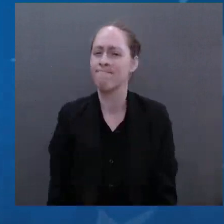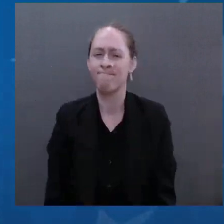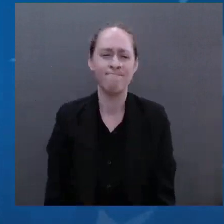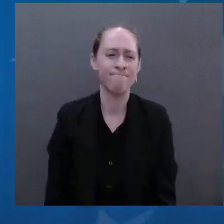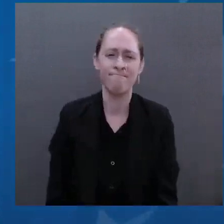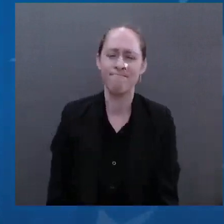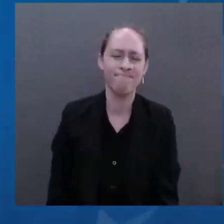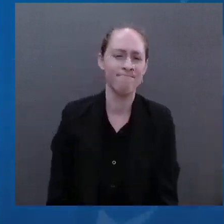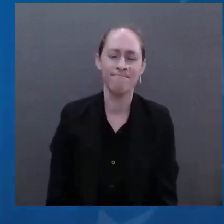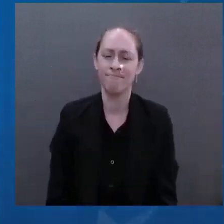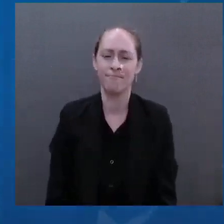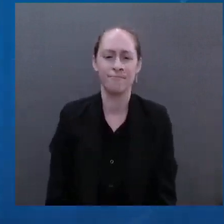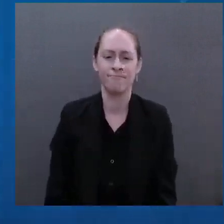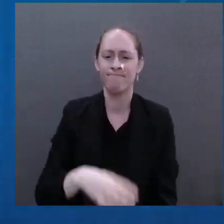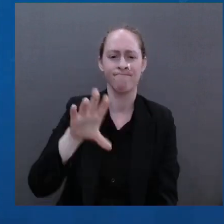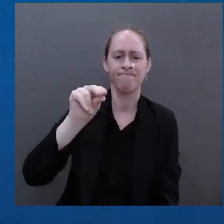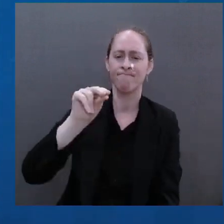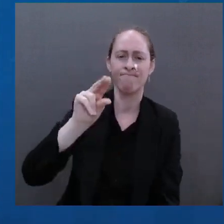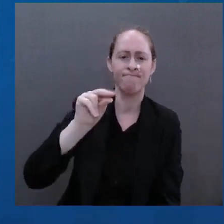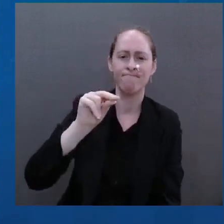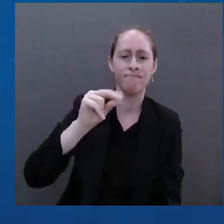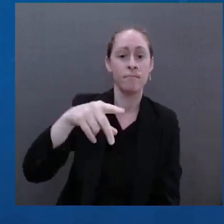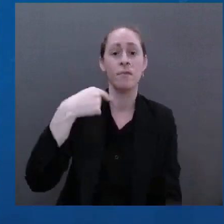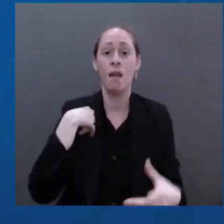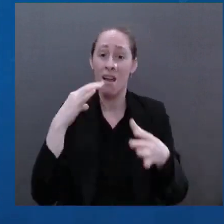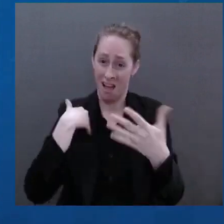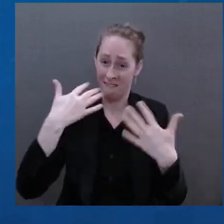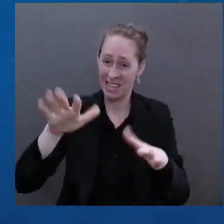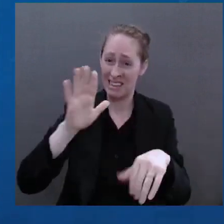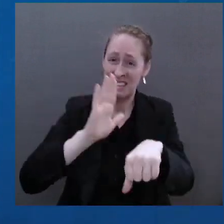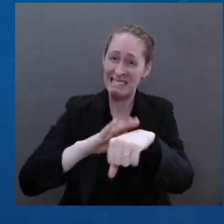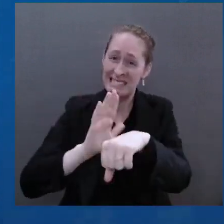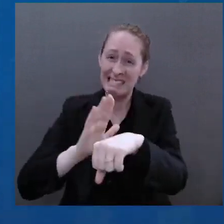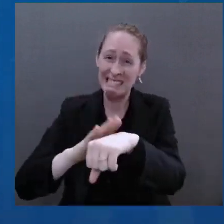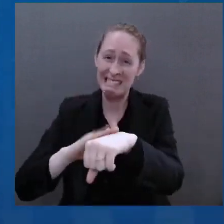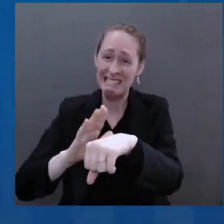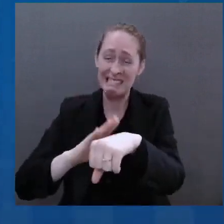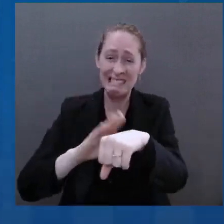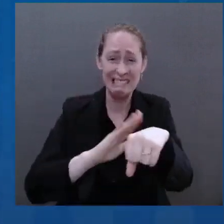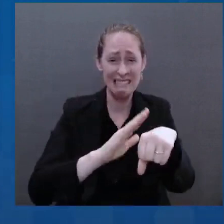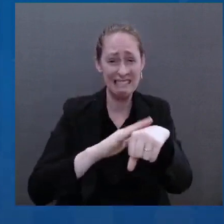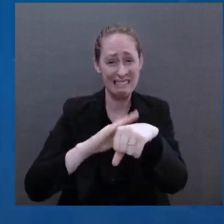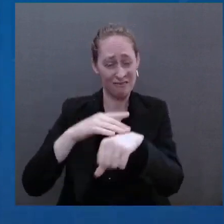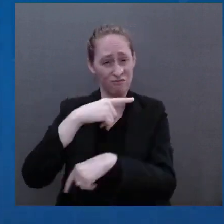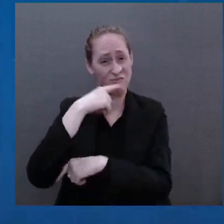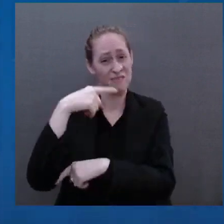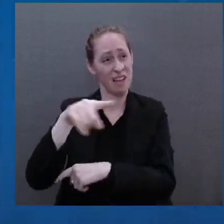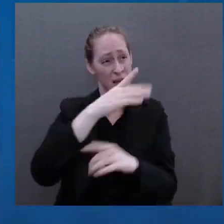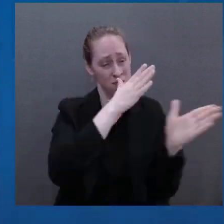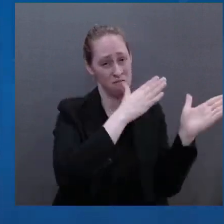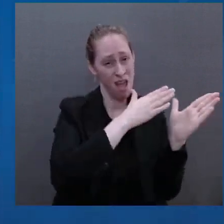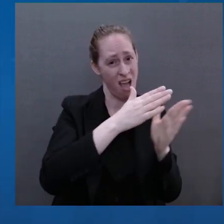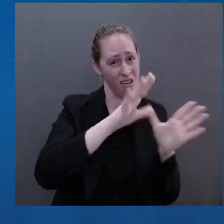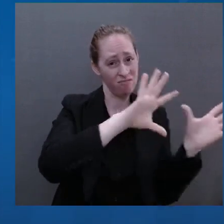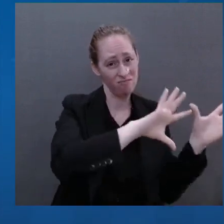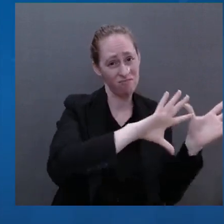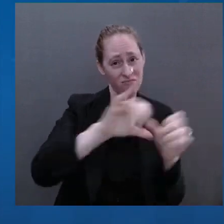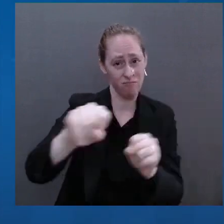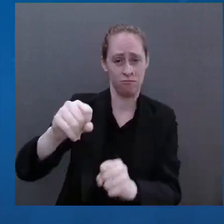Repeatedly, he asserted we had no interest in war, guaranteed he would not move. Repeatedly,